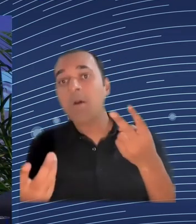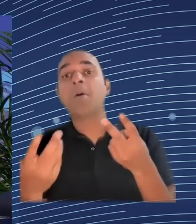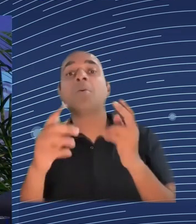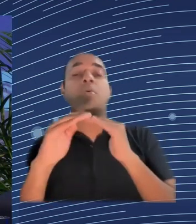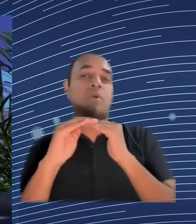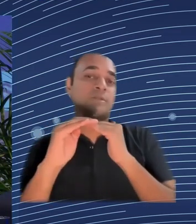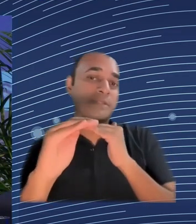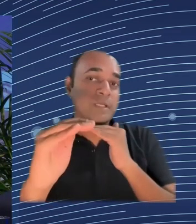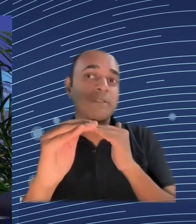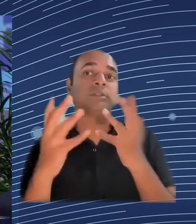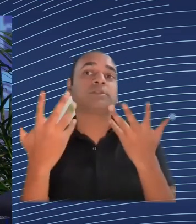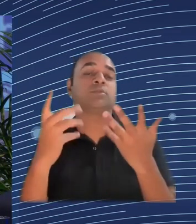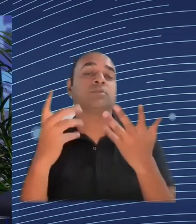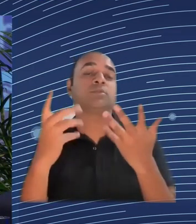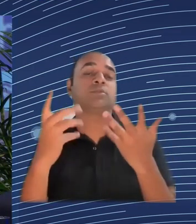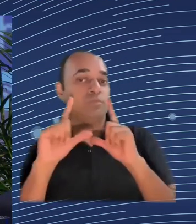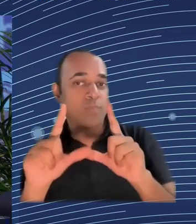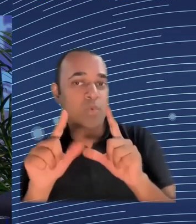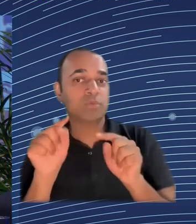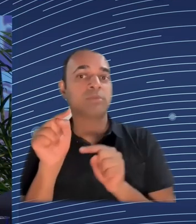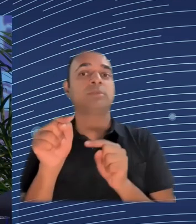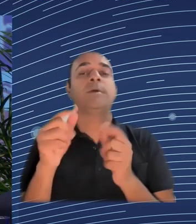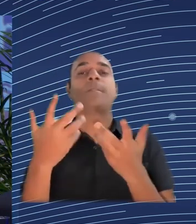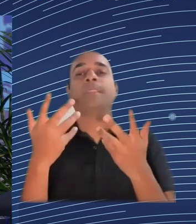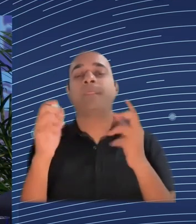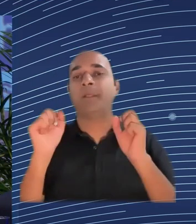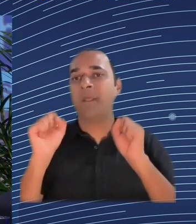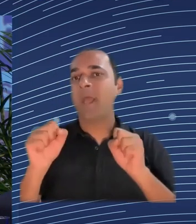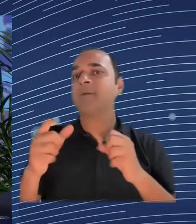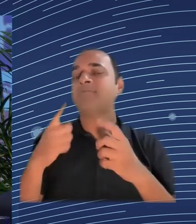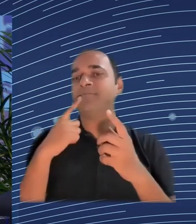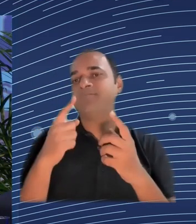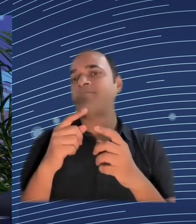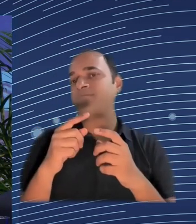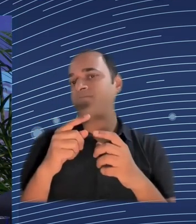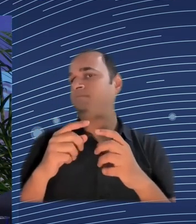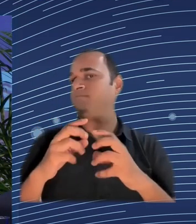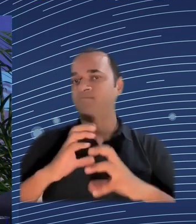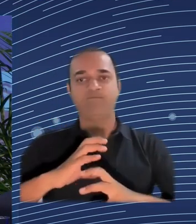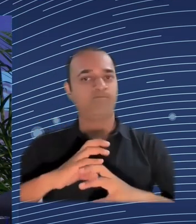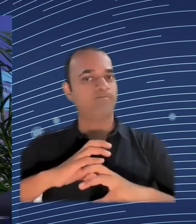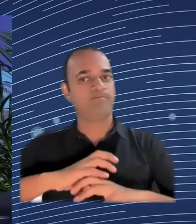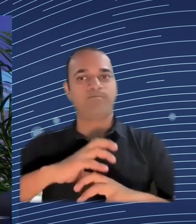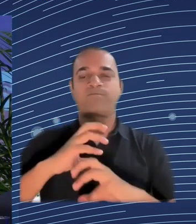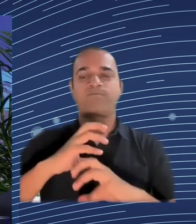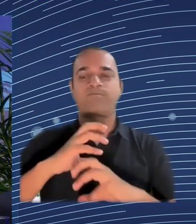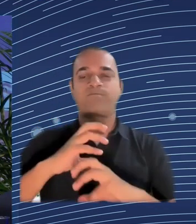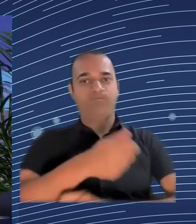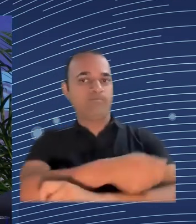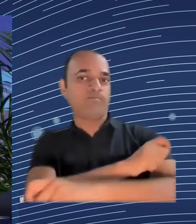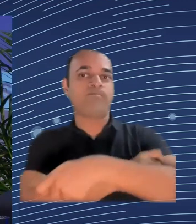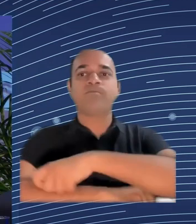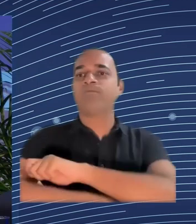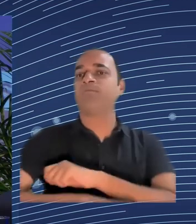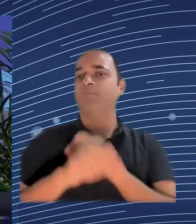However, I remain also a supporter of the, as I said, this characteristic that the cohesion policy